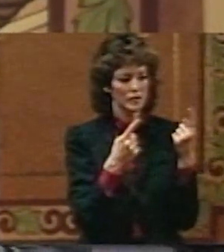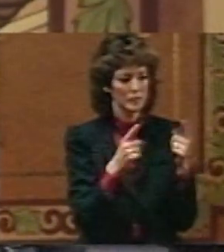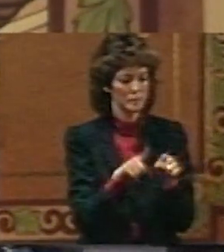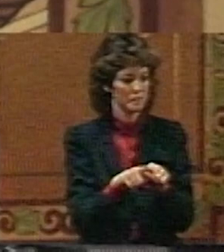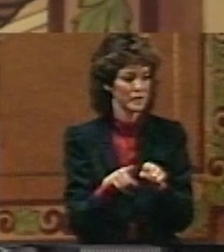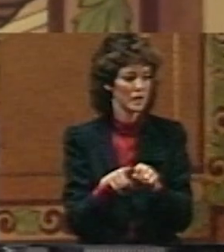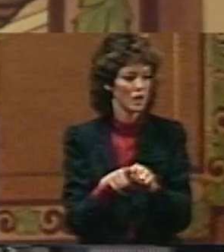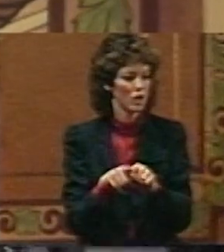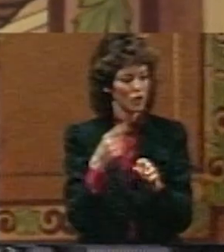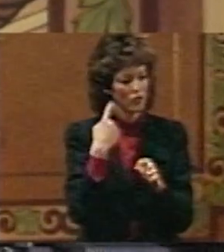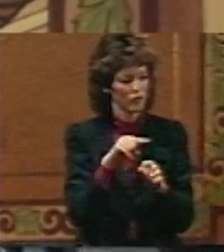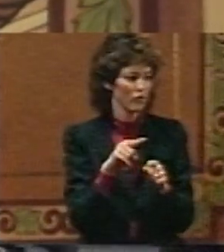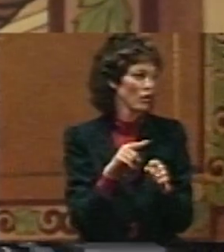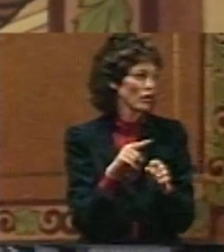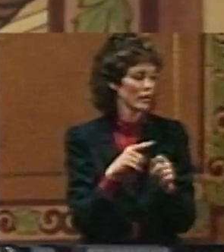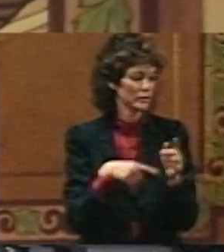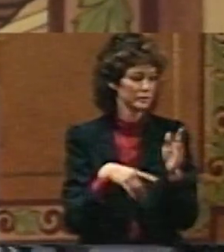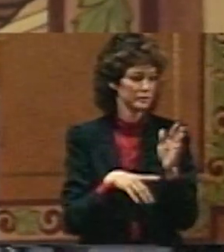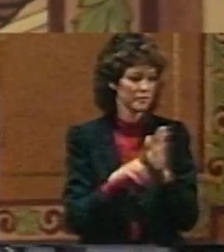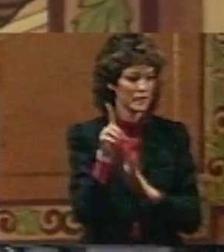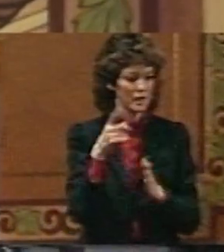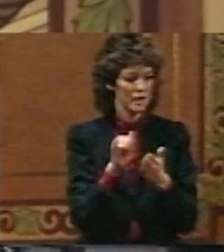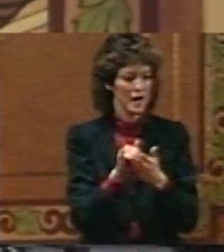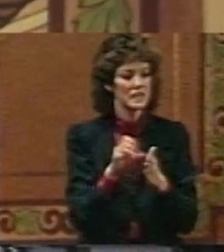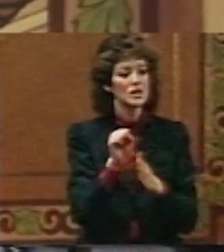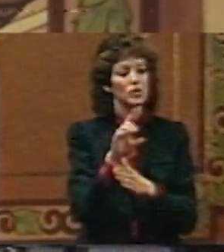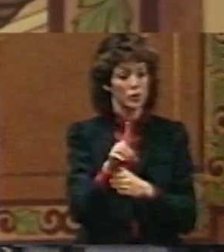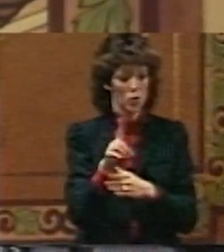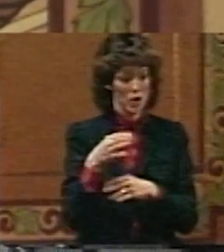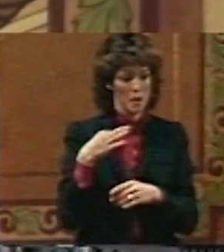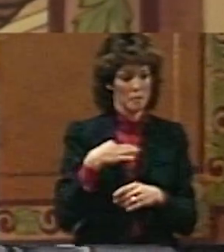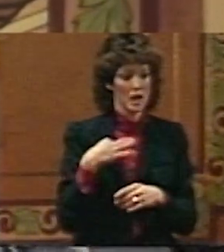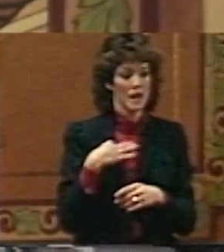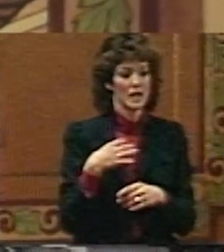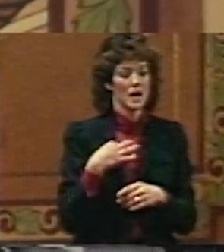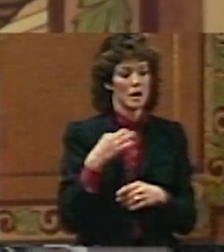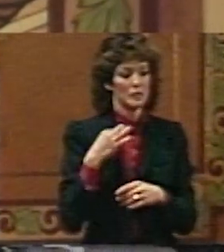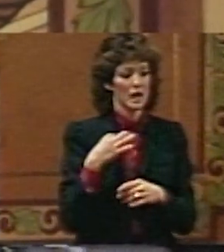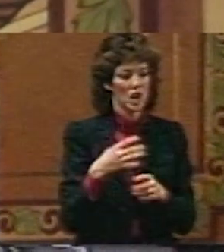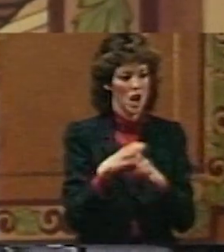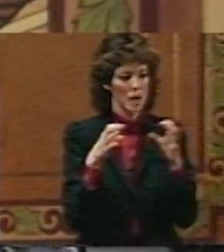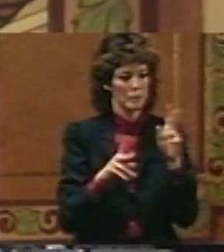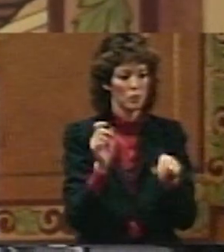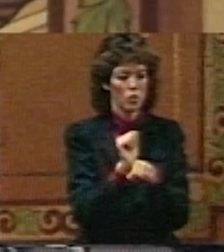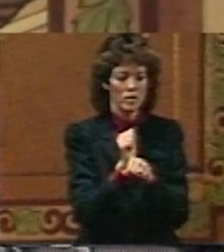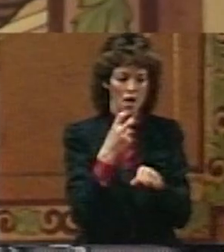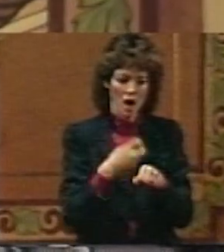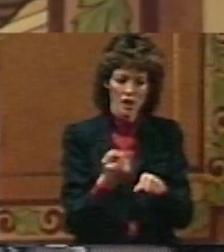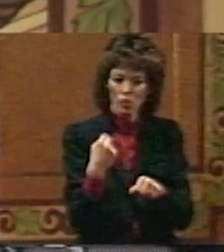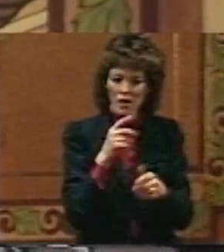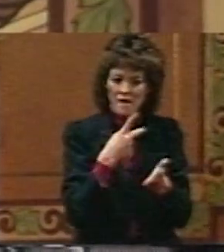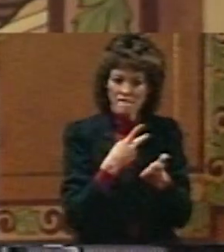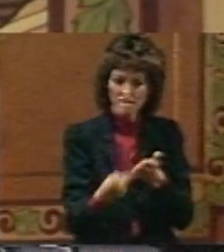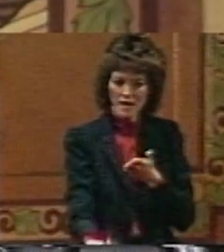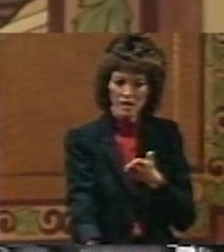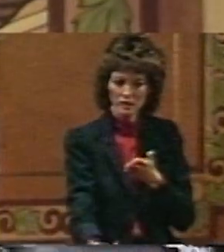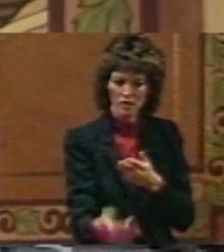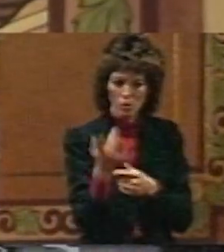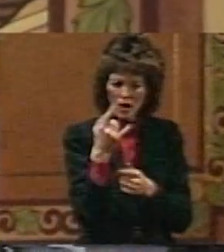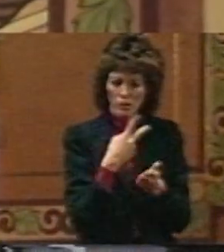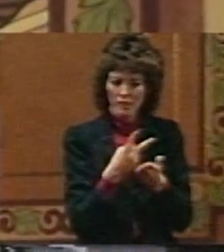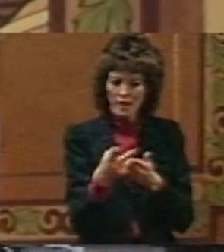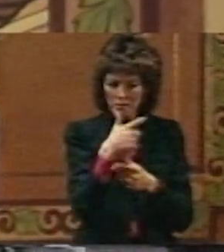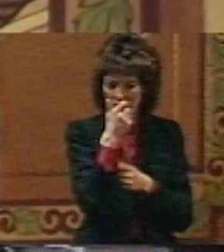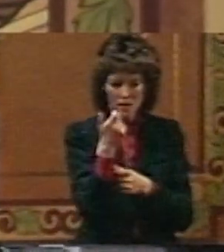created this program of EPSCOR and South Dakota applied and a lot of good people work hard and we failed. And we failed because